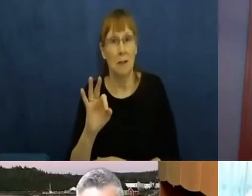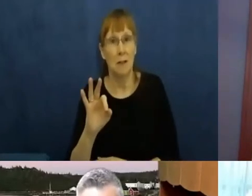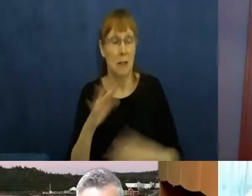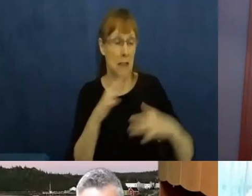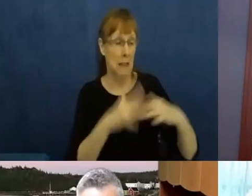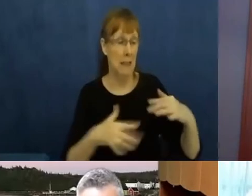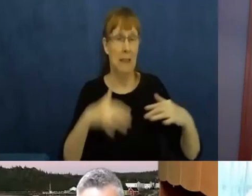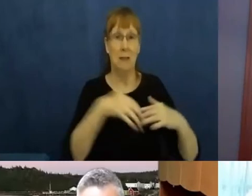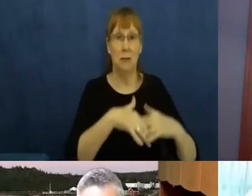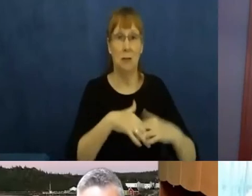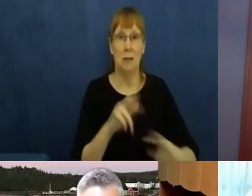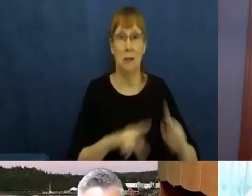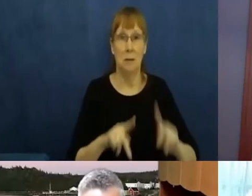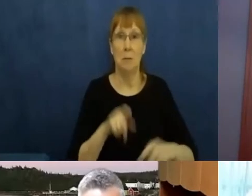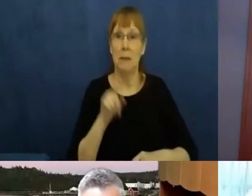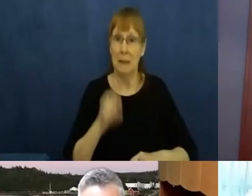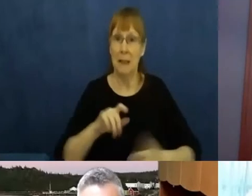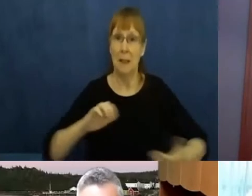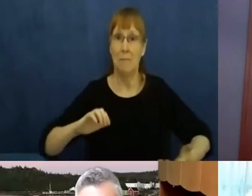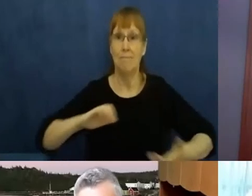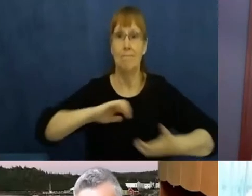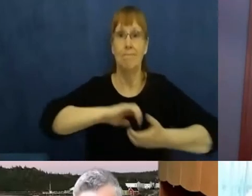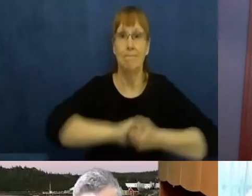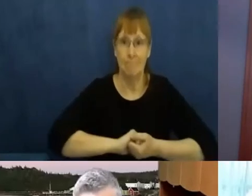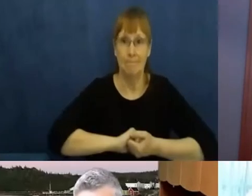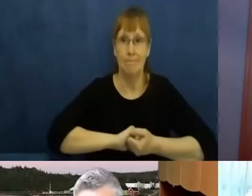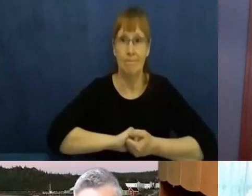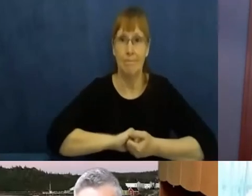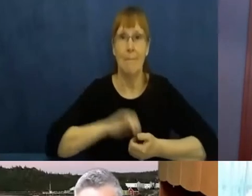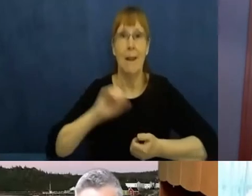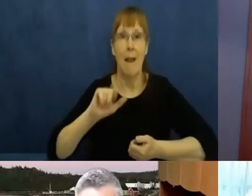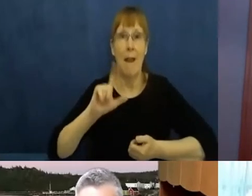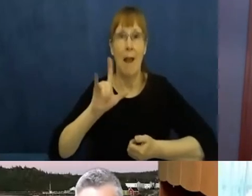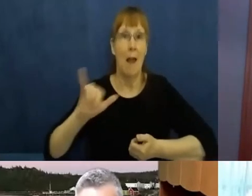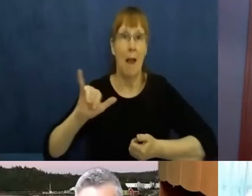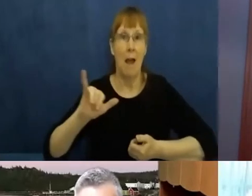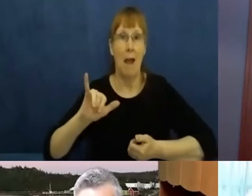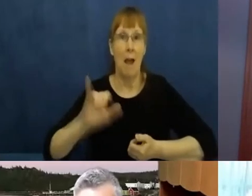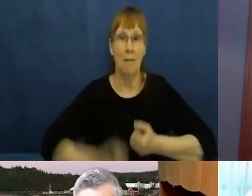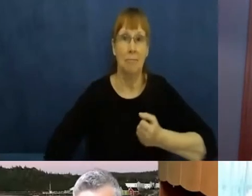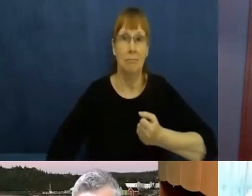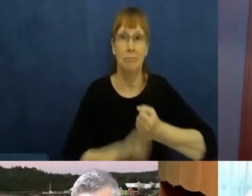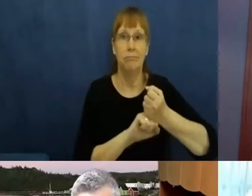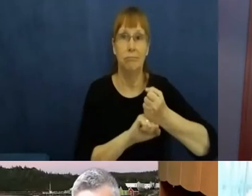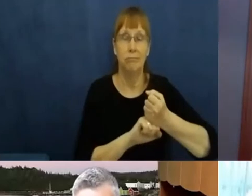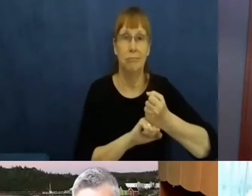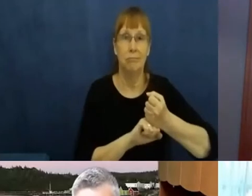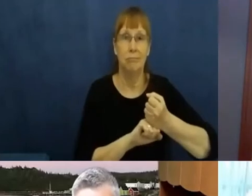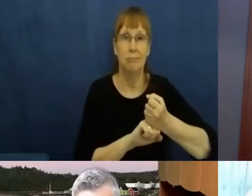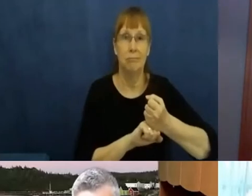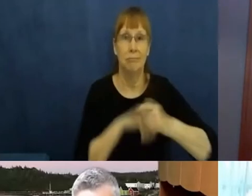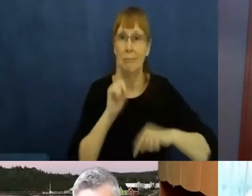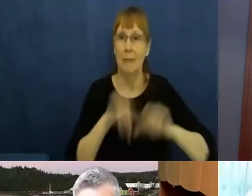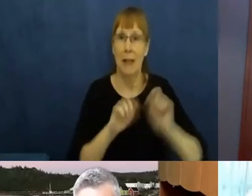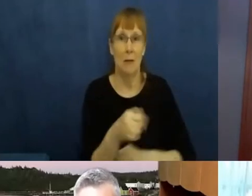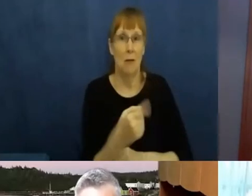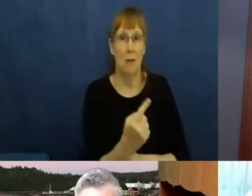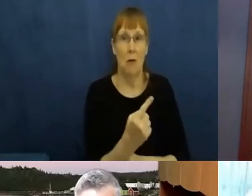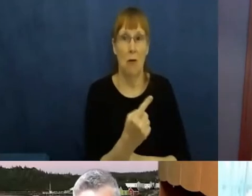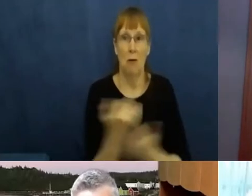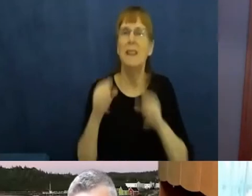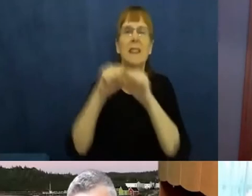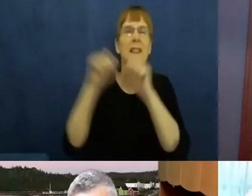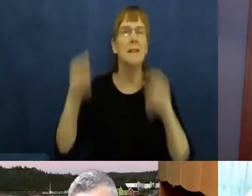do this, uh, alone. The work can't be done. It's, it's not going to happen alone in Canada, the way we're structured right now.